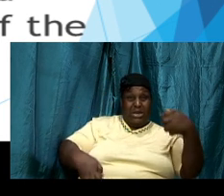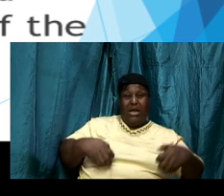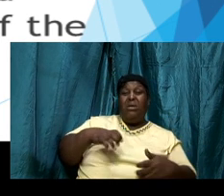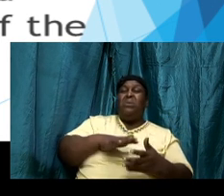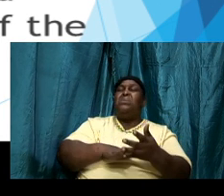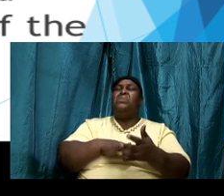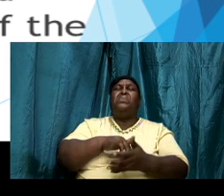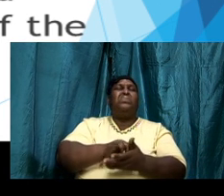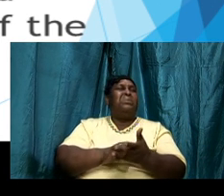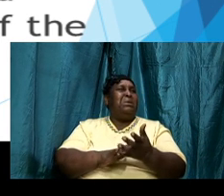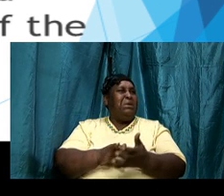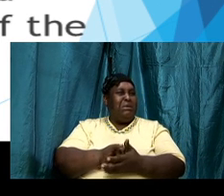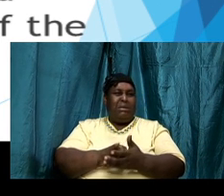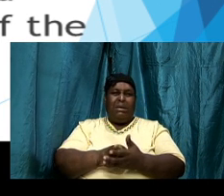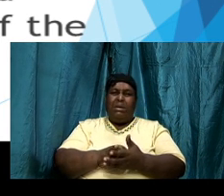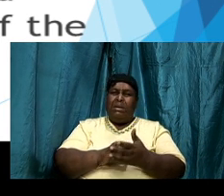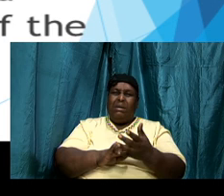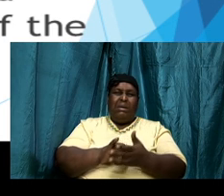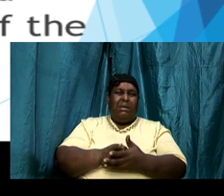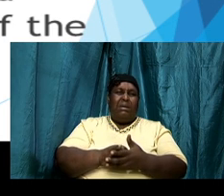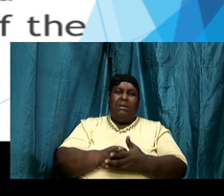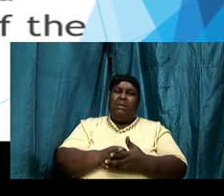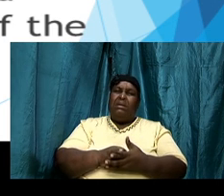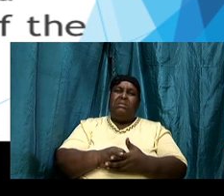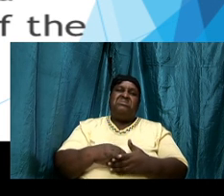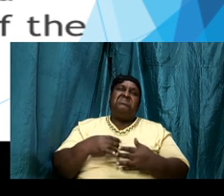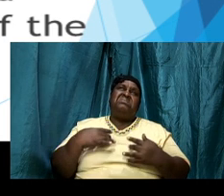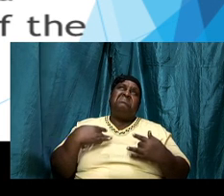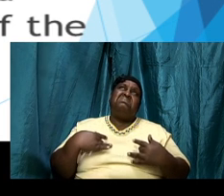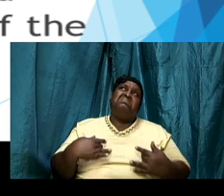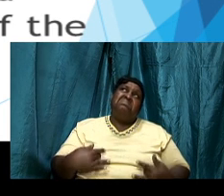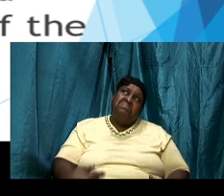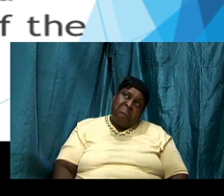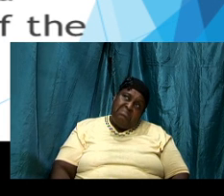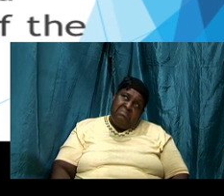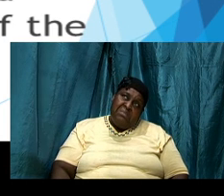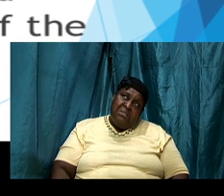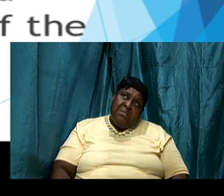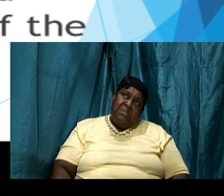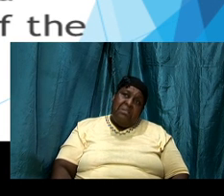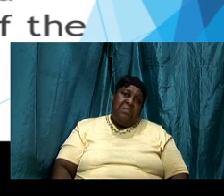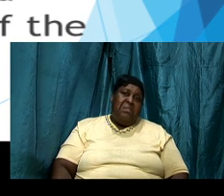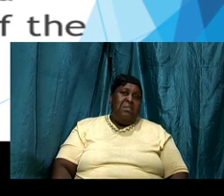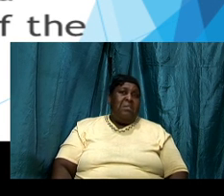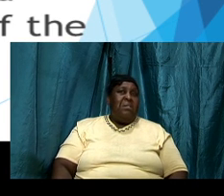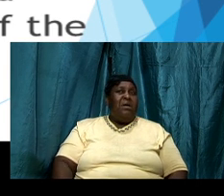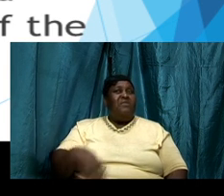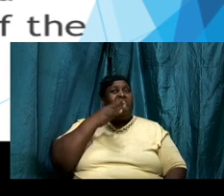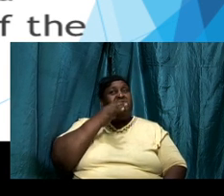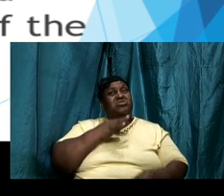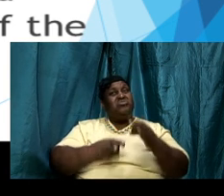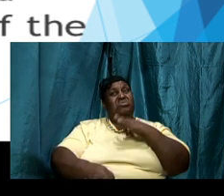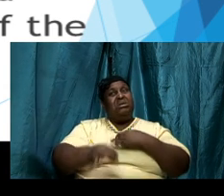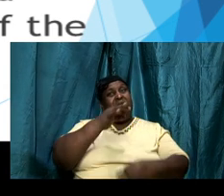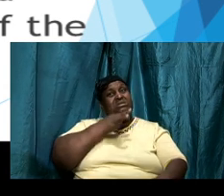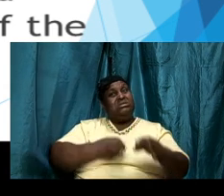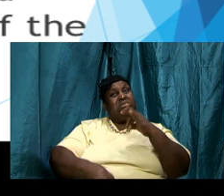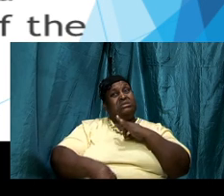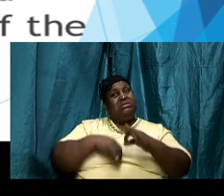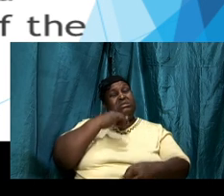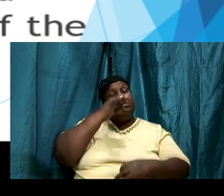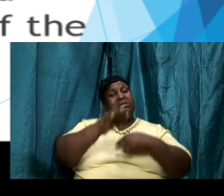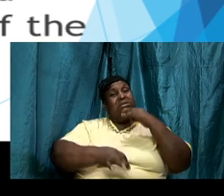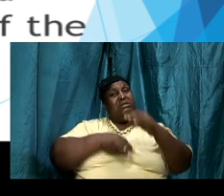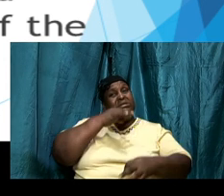where they are distressed and at the stage some Christians born again baptized in Jesus